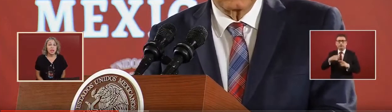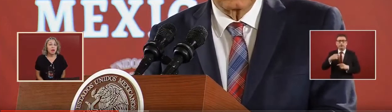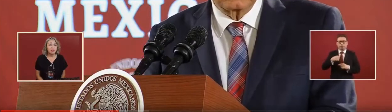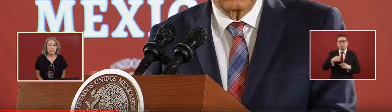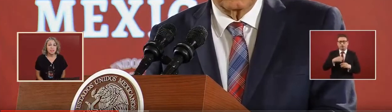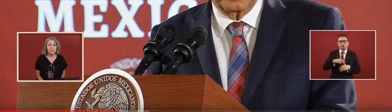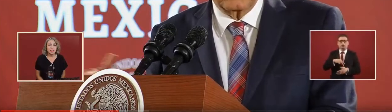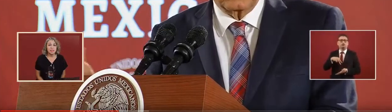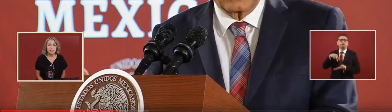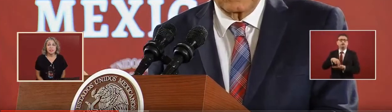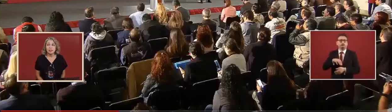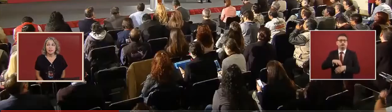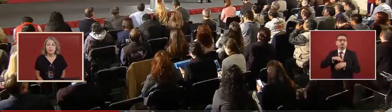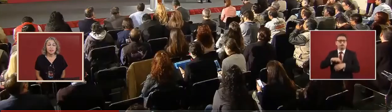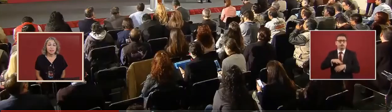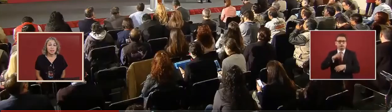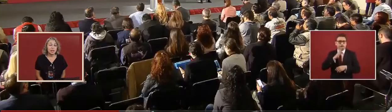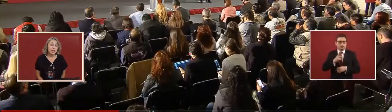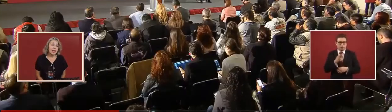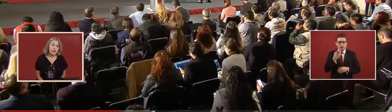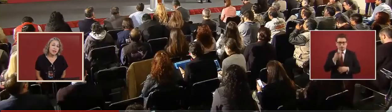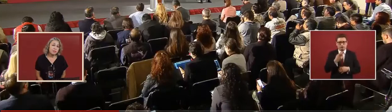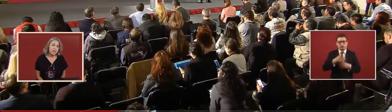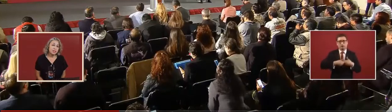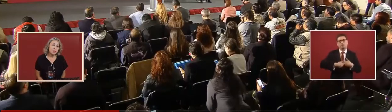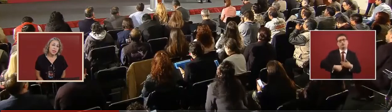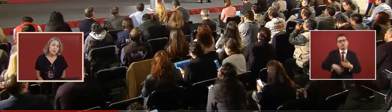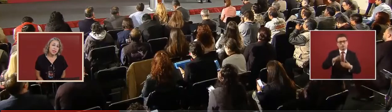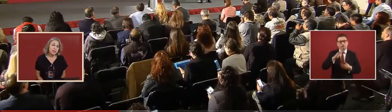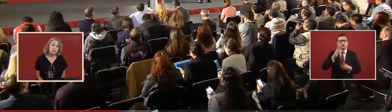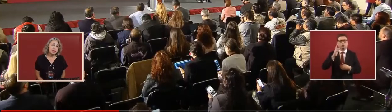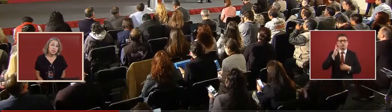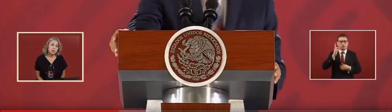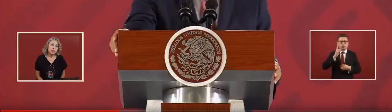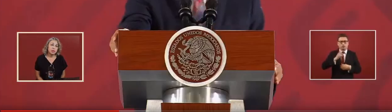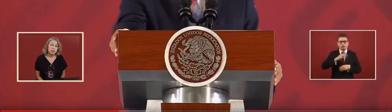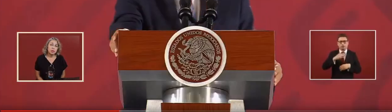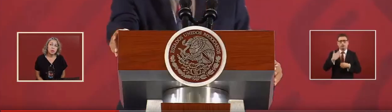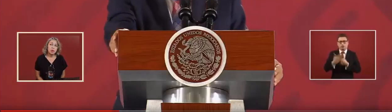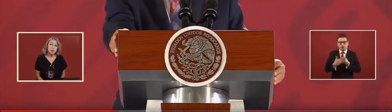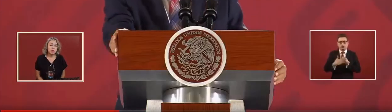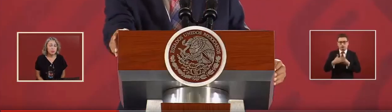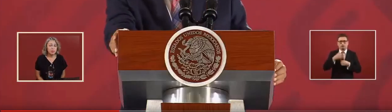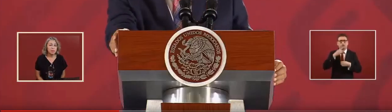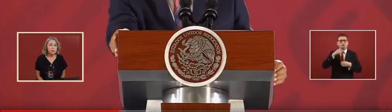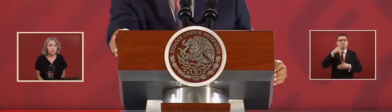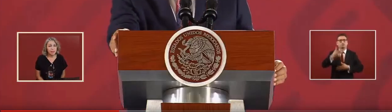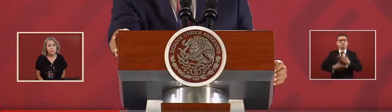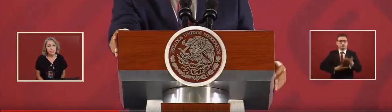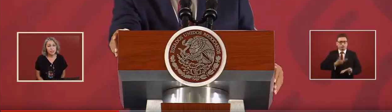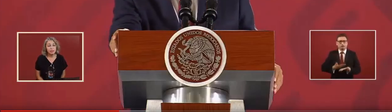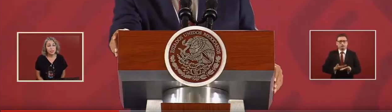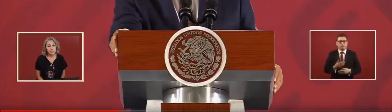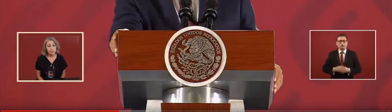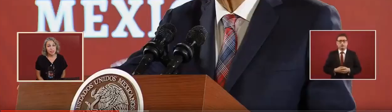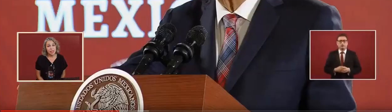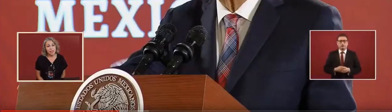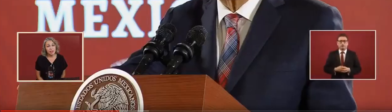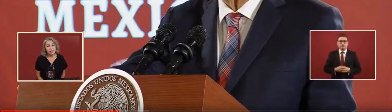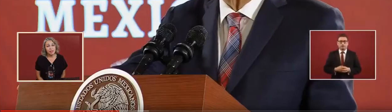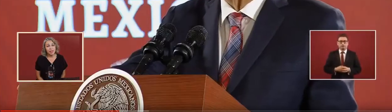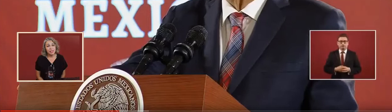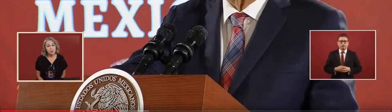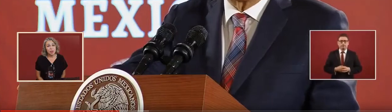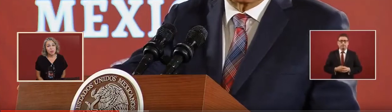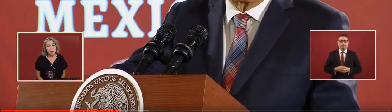And I'm expecting that soon we will be able to provide this service. And that is why we will increase the